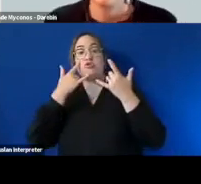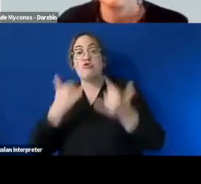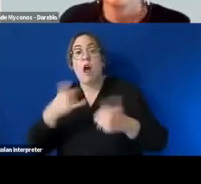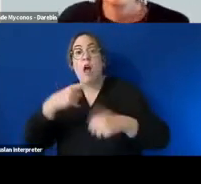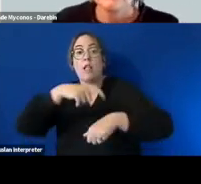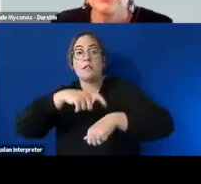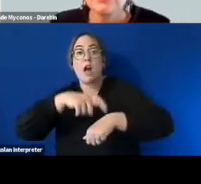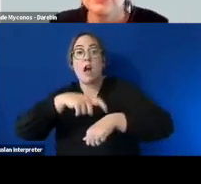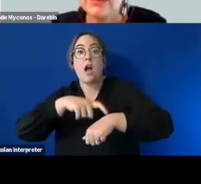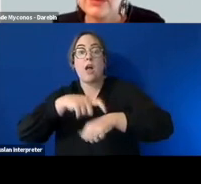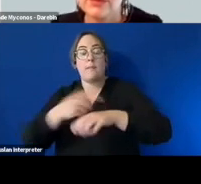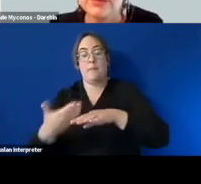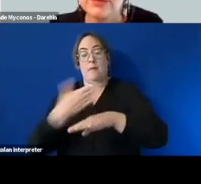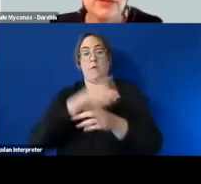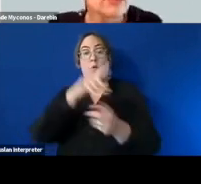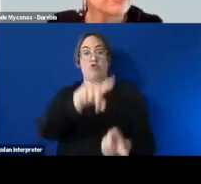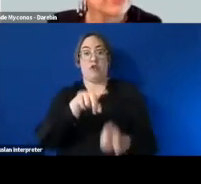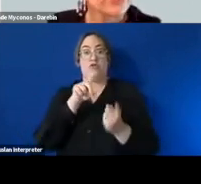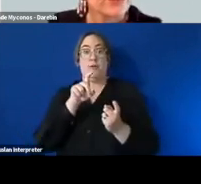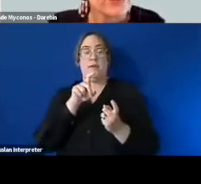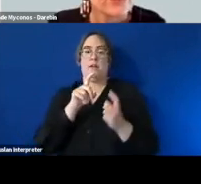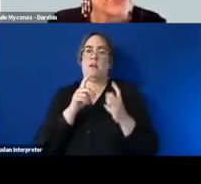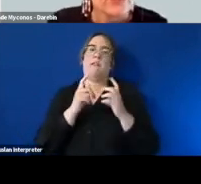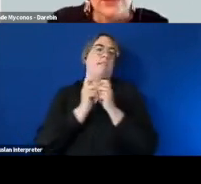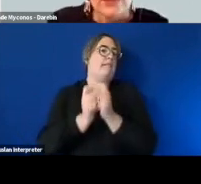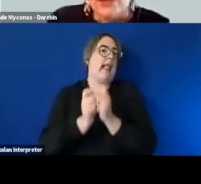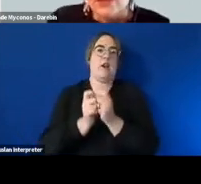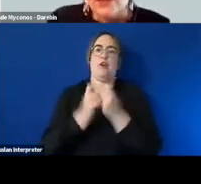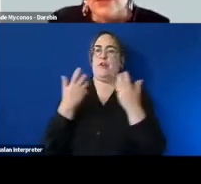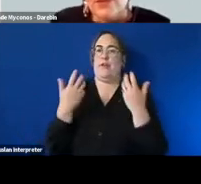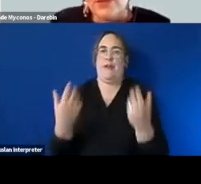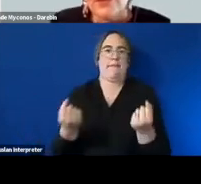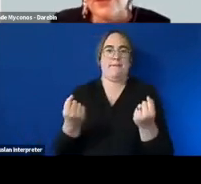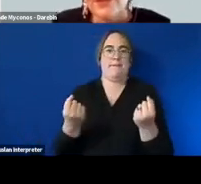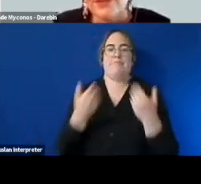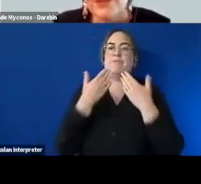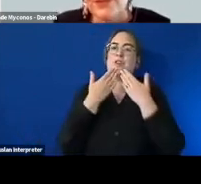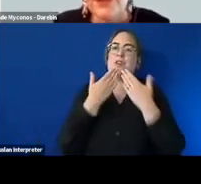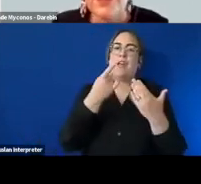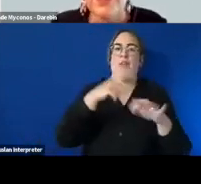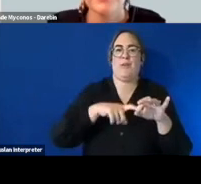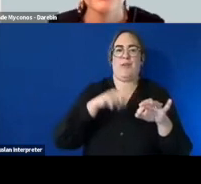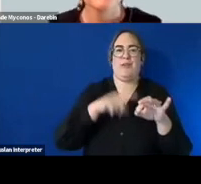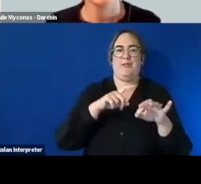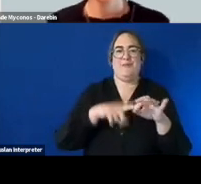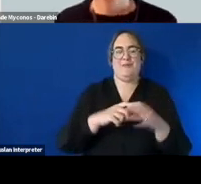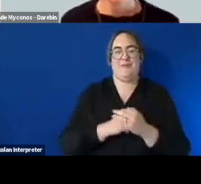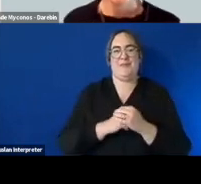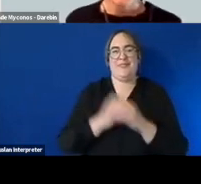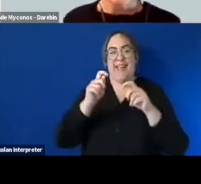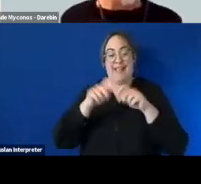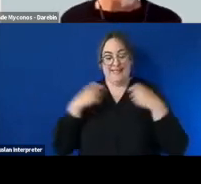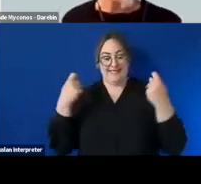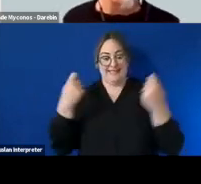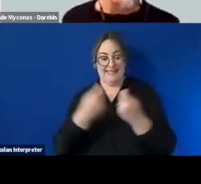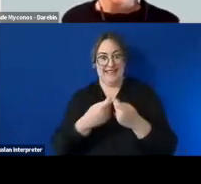things like that i think are so valuable um so yeah thank you for that question race and yeah the team's work know-how